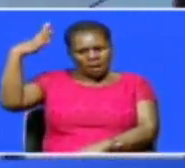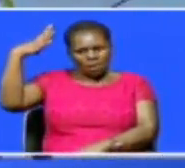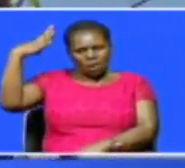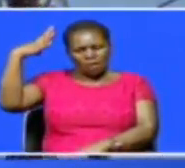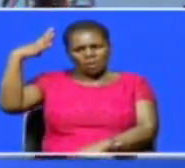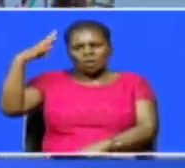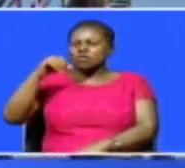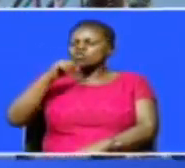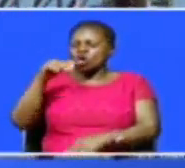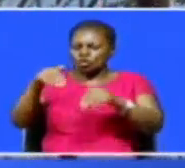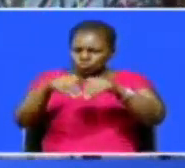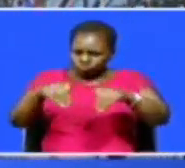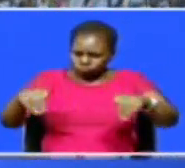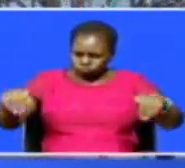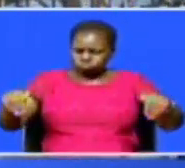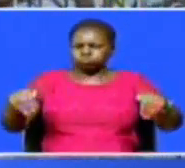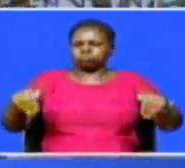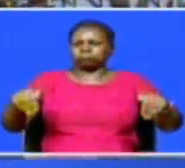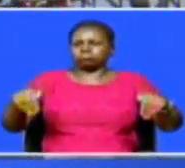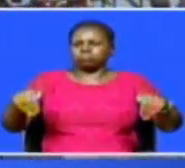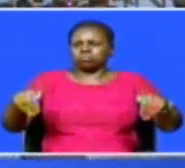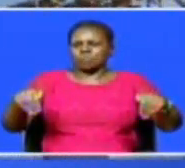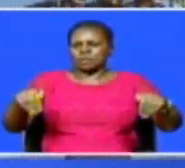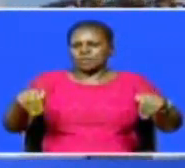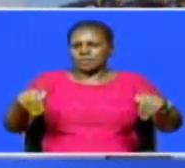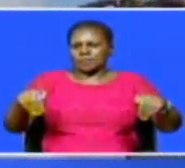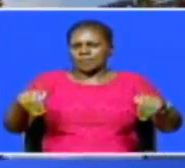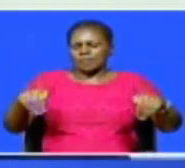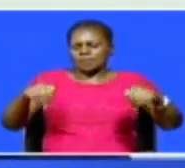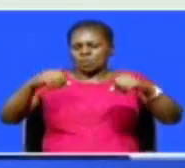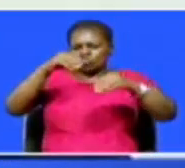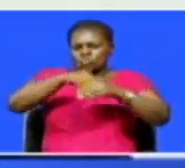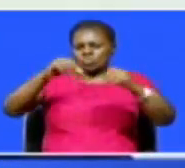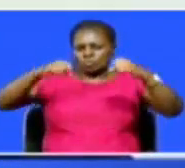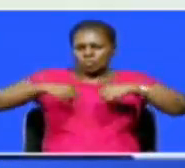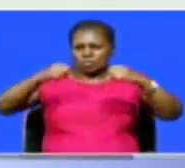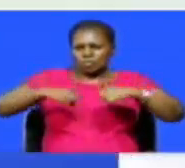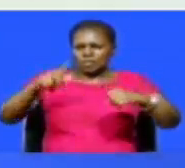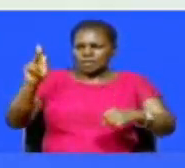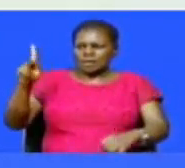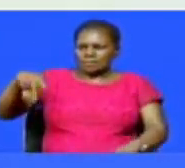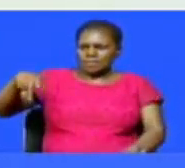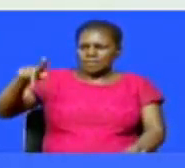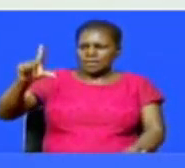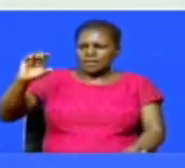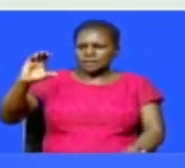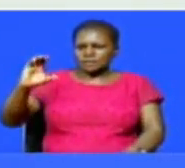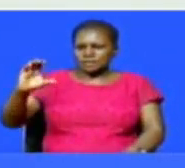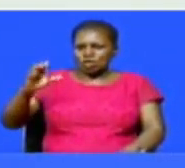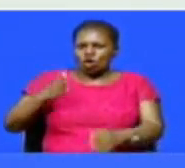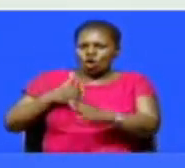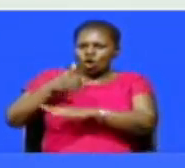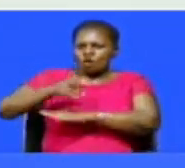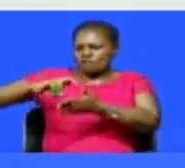not the independent power producers take under the power purchase agreement. KPNC had already over-contracted.